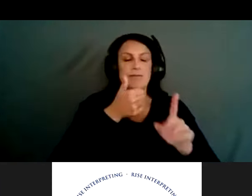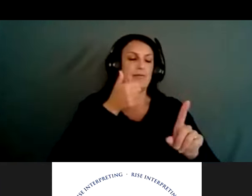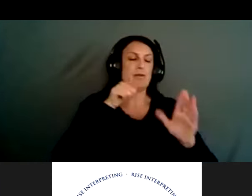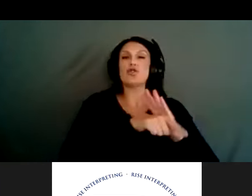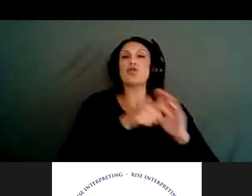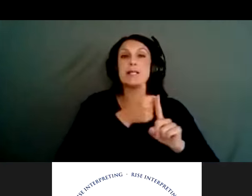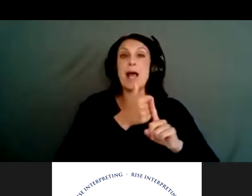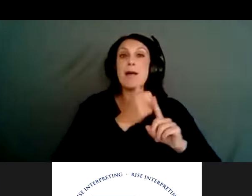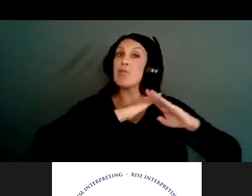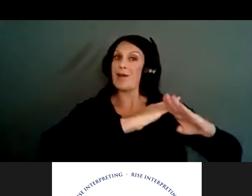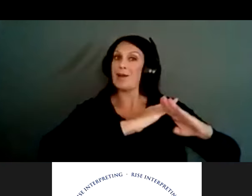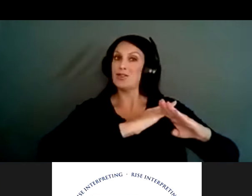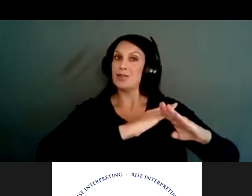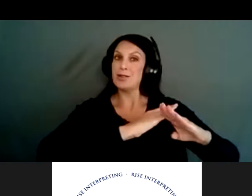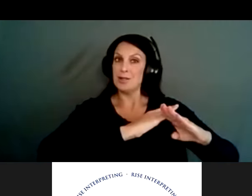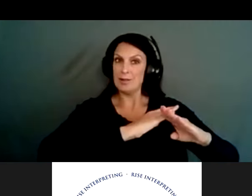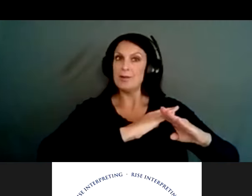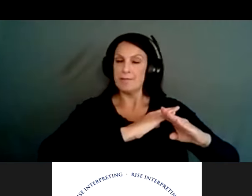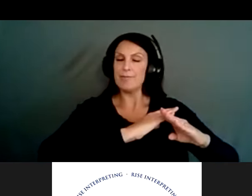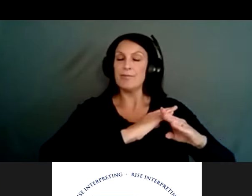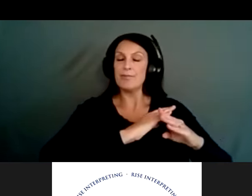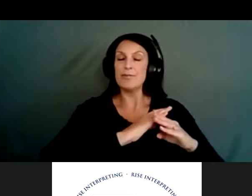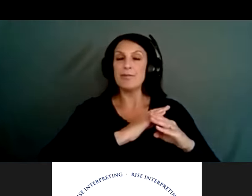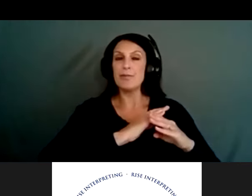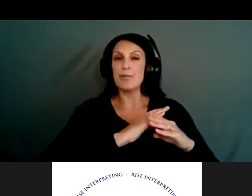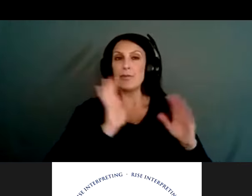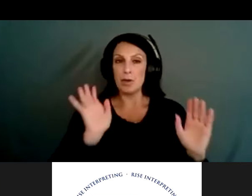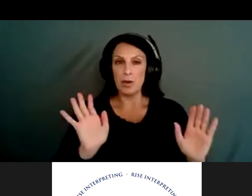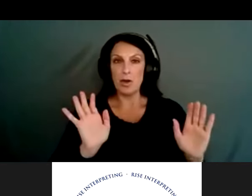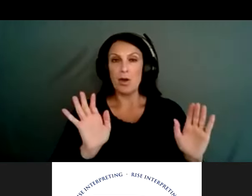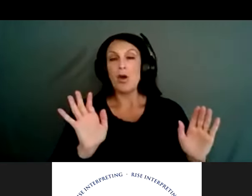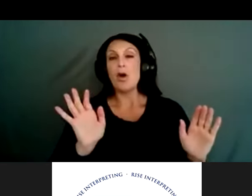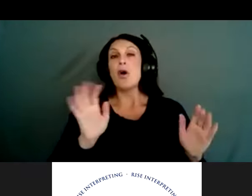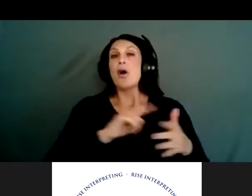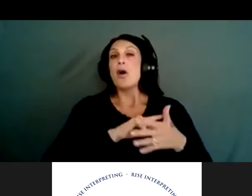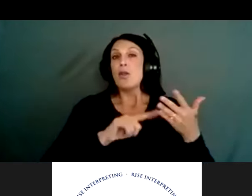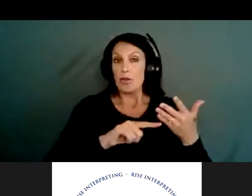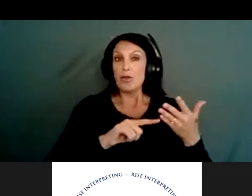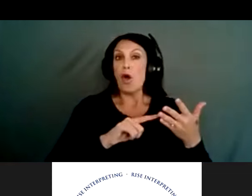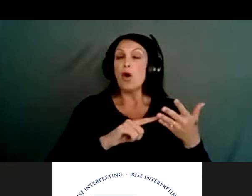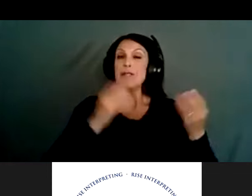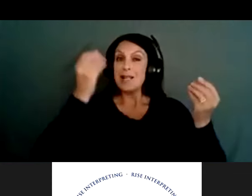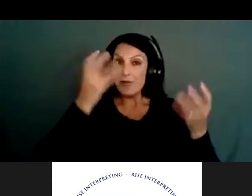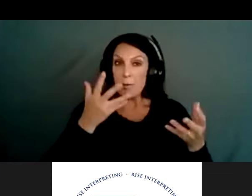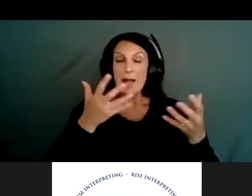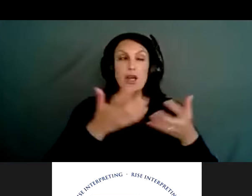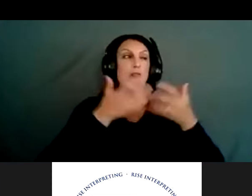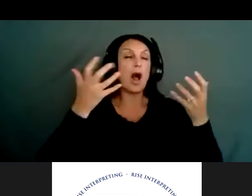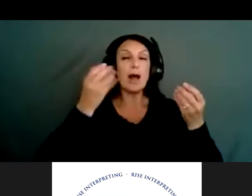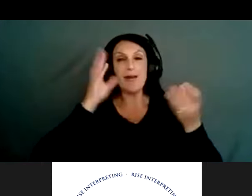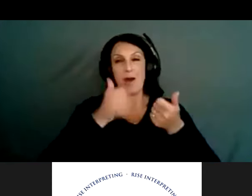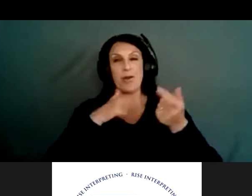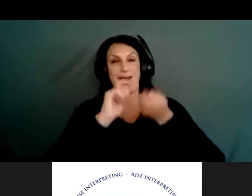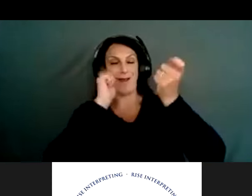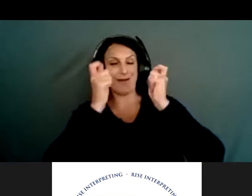suicide prevention as a component of firearm safety. These materials were greatly adapted. Lots of information on how to